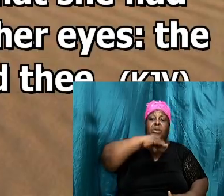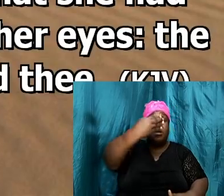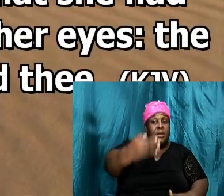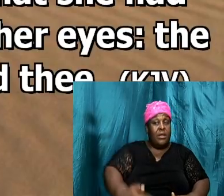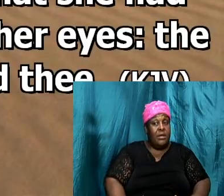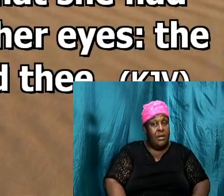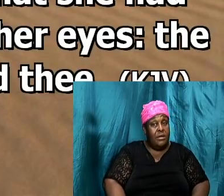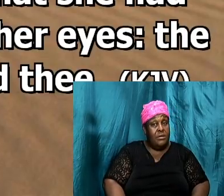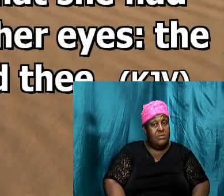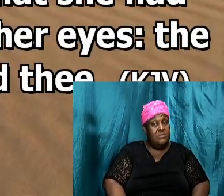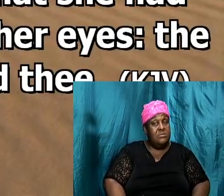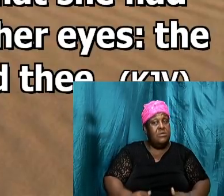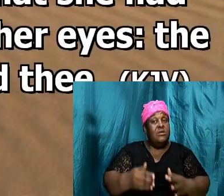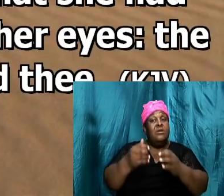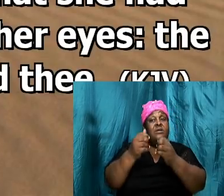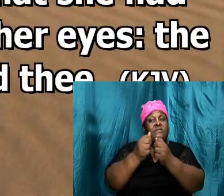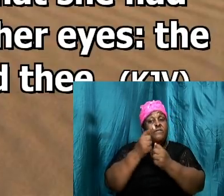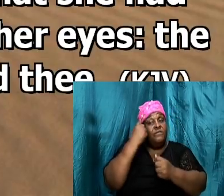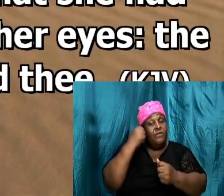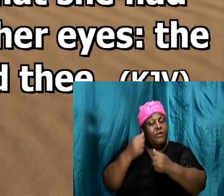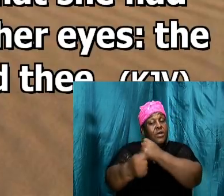and pleasing his wife